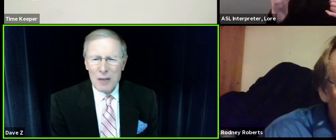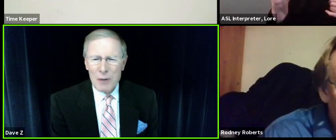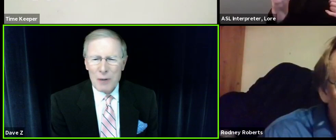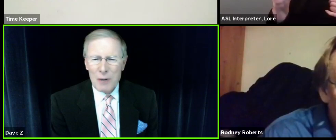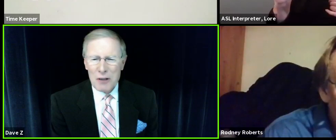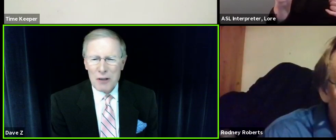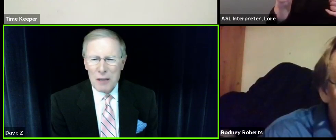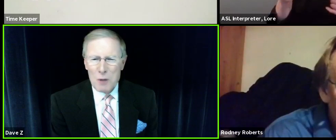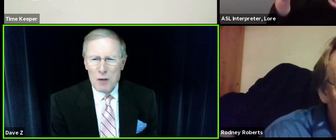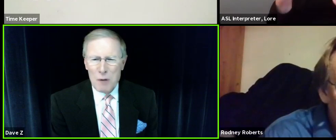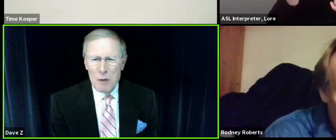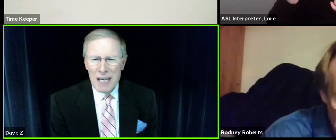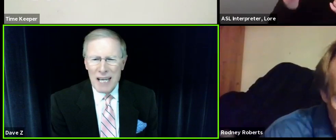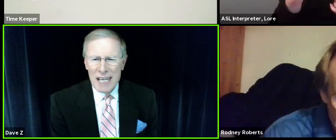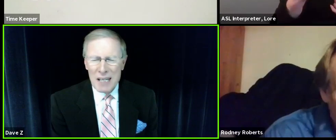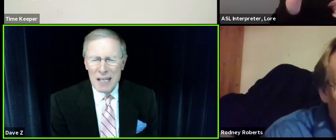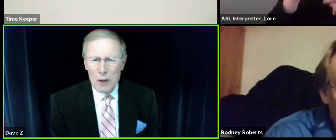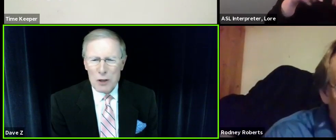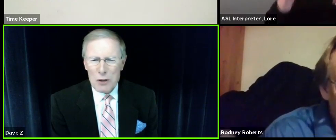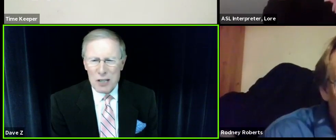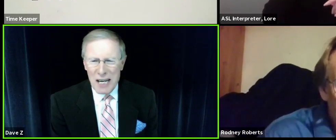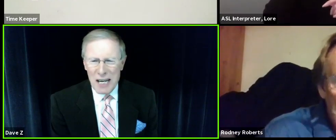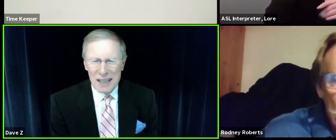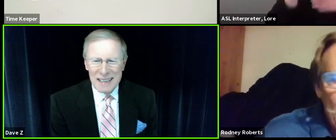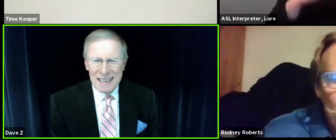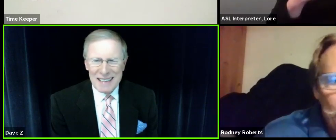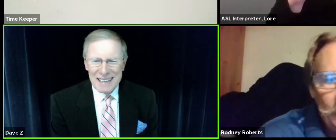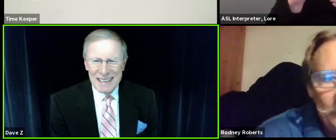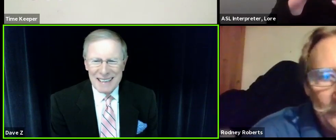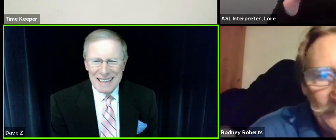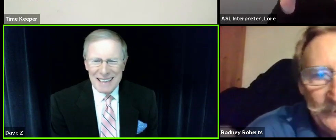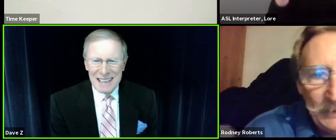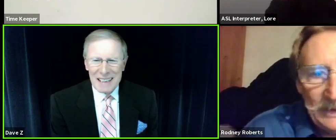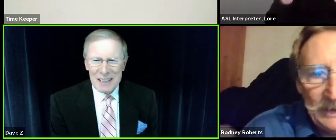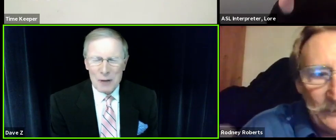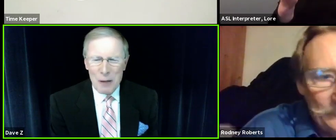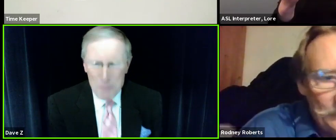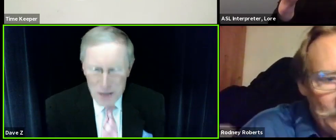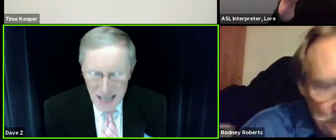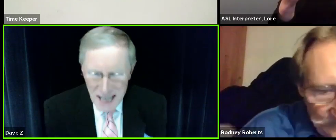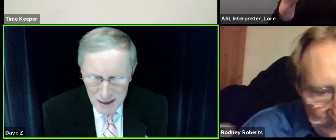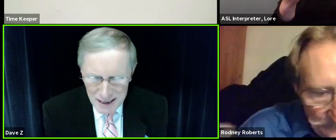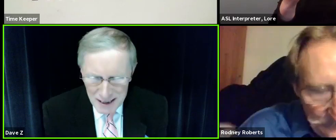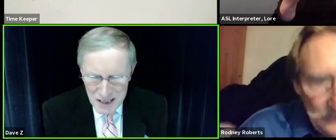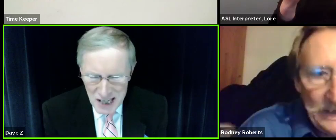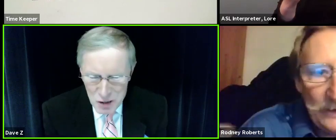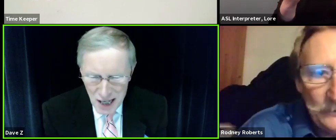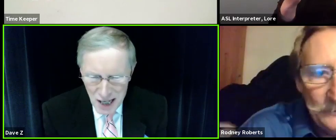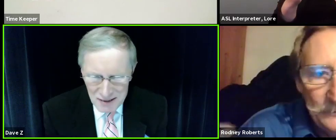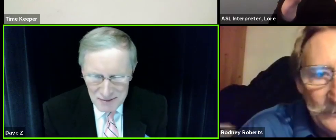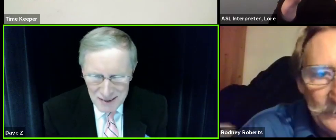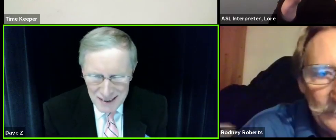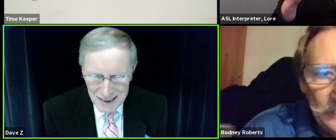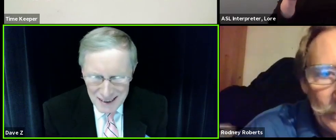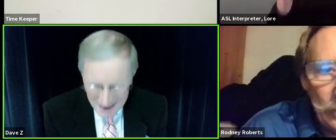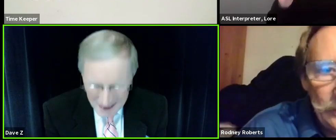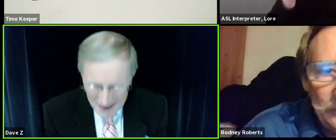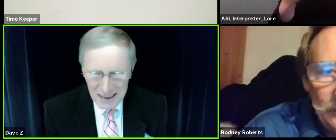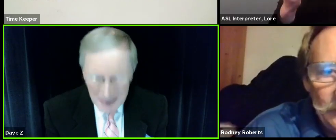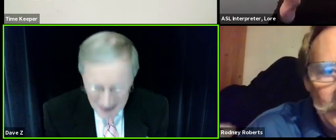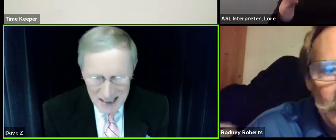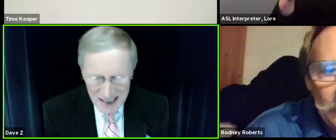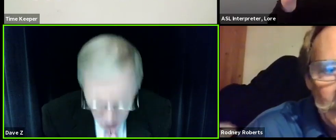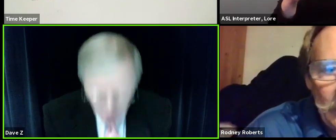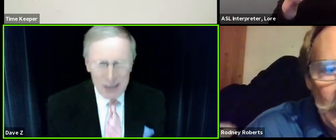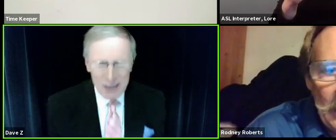Rodney, we can see your lips move, but we can't hear what you're saying. about now? How about now? One more time. Give me a sound check. Good.